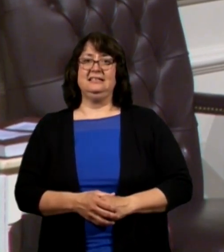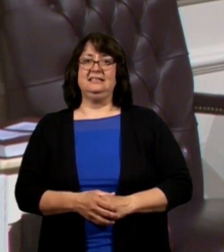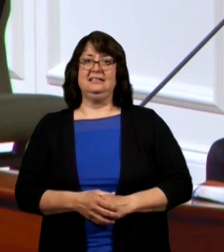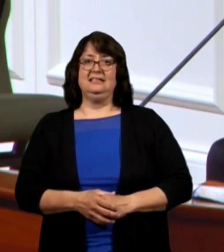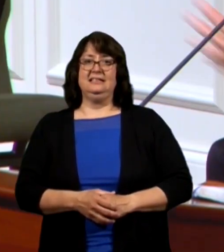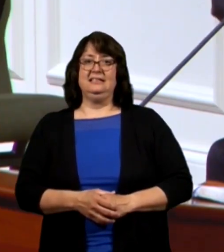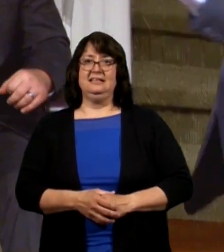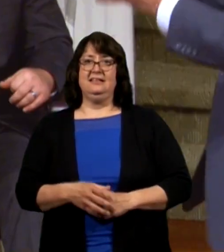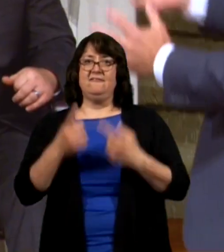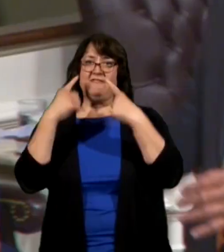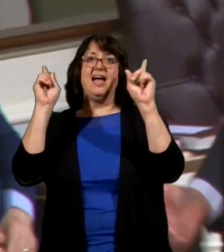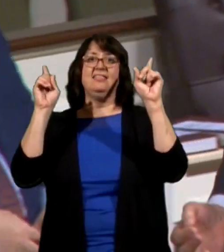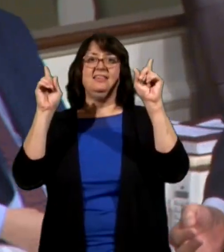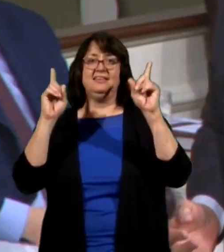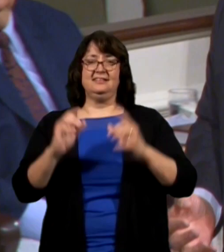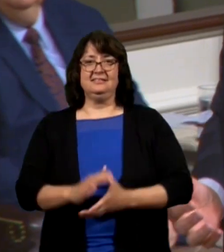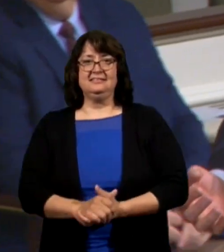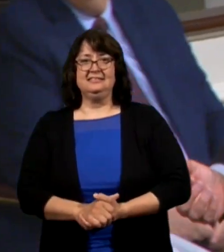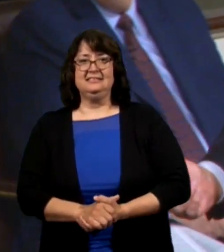finally